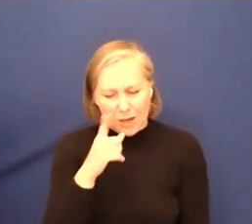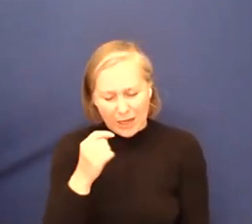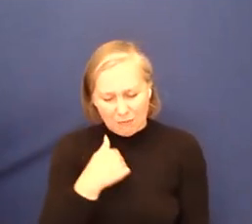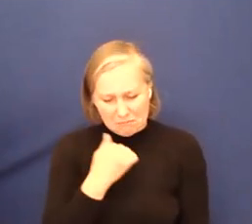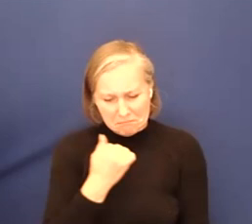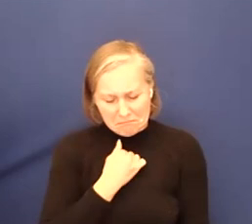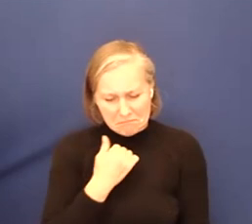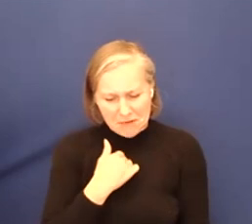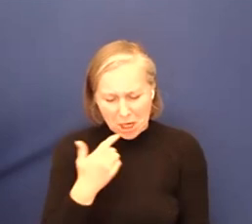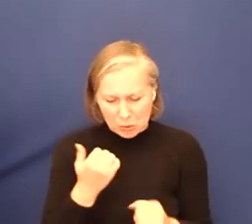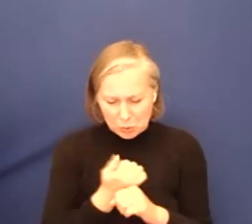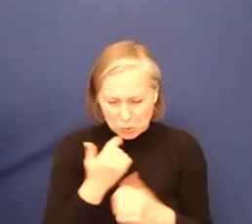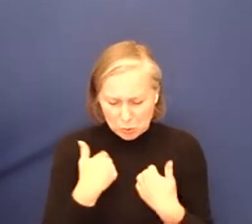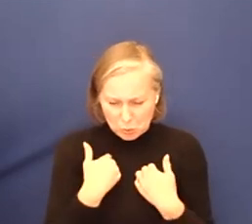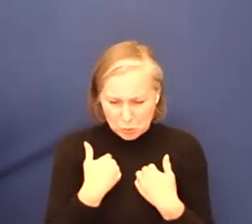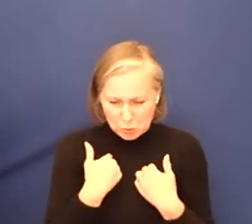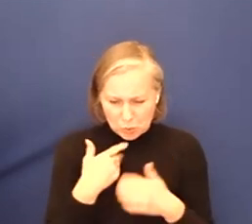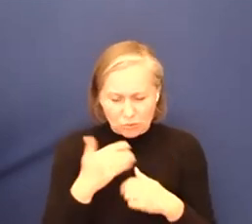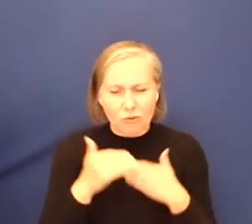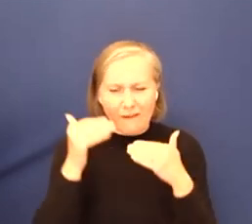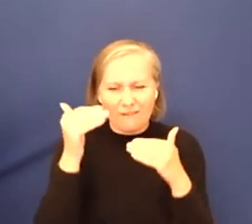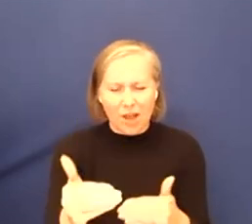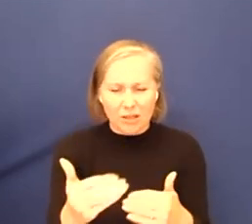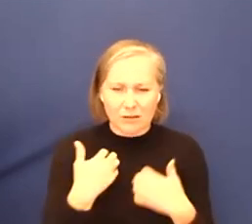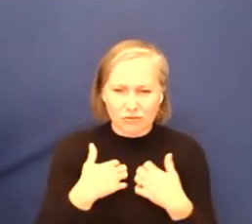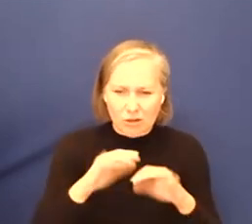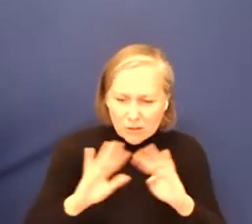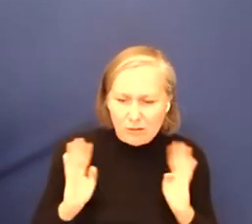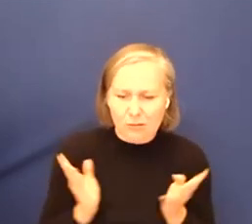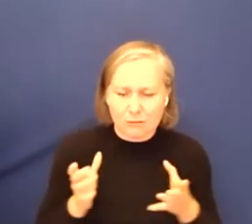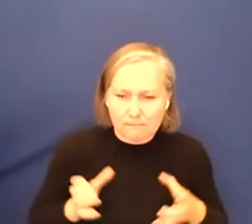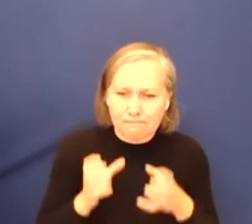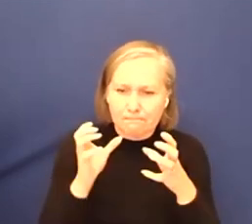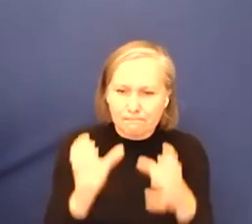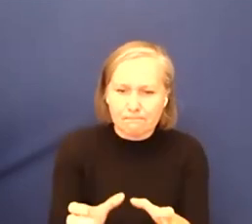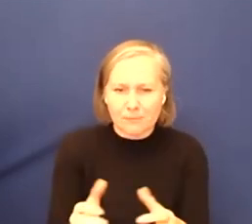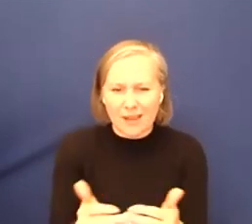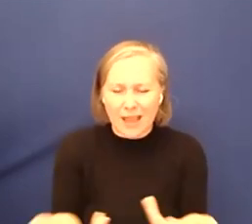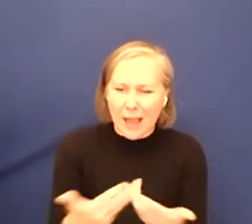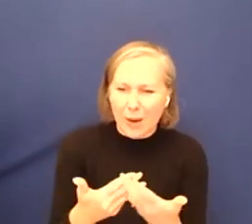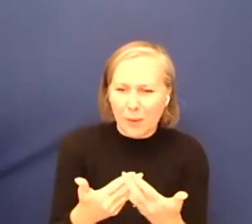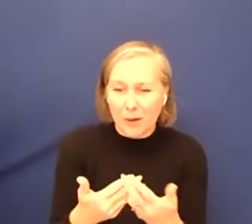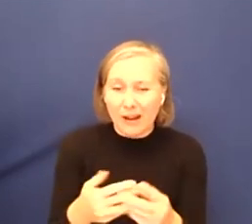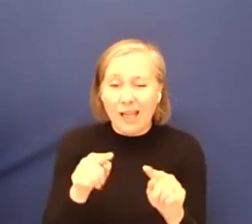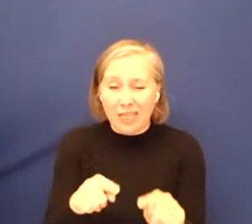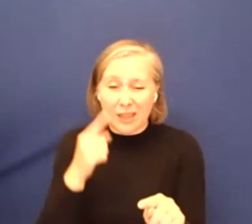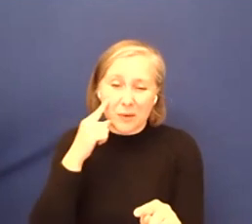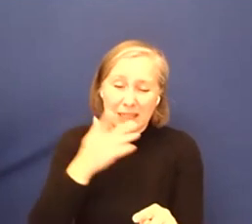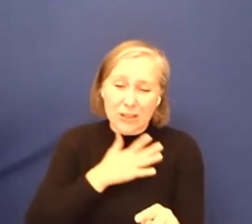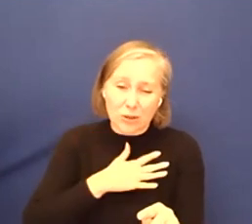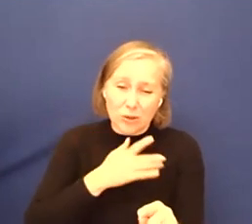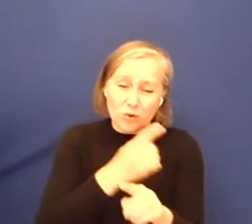sort of advance of the interests that we all have in common, would be is to talk, find a local